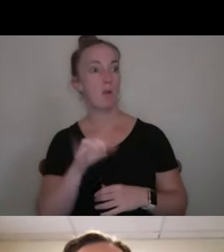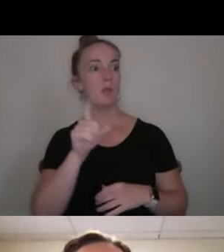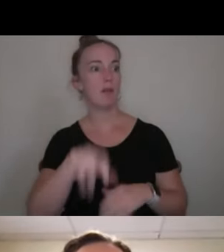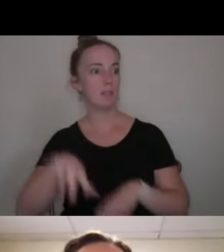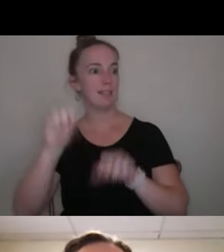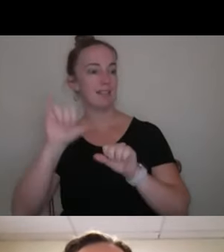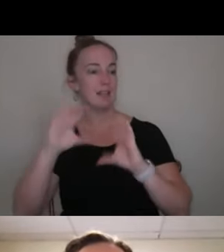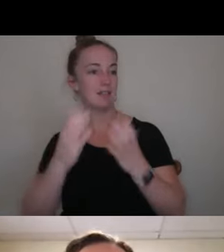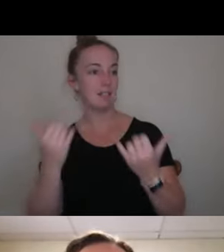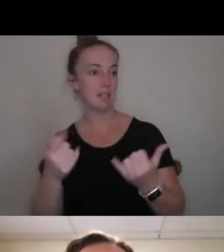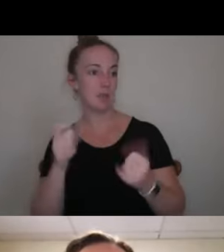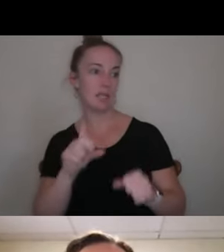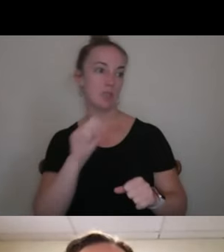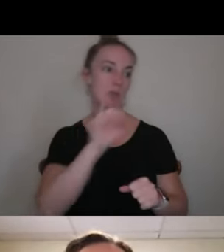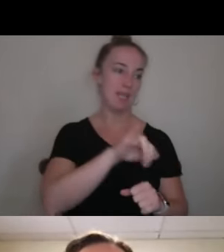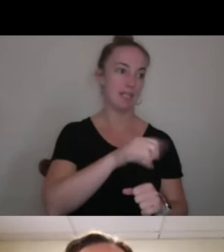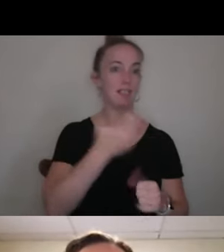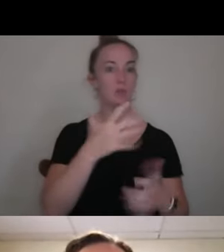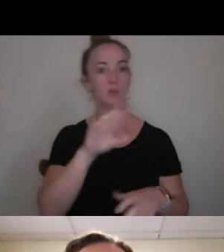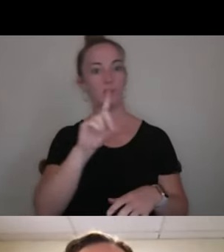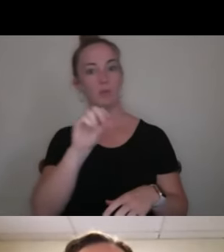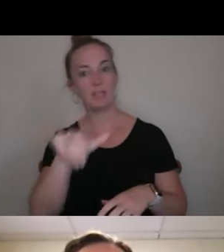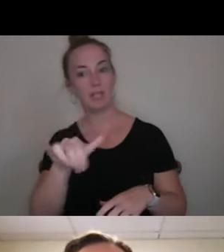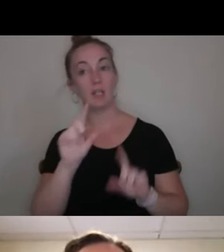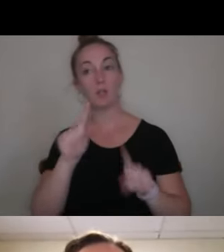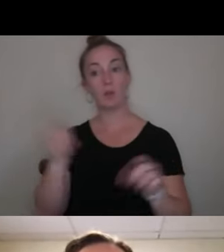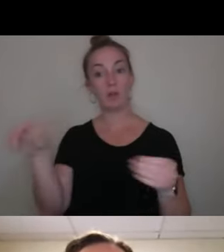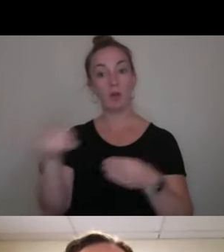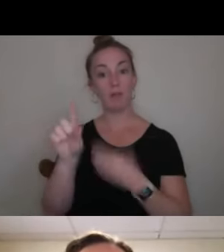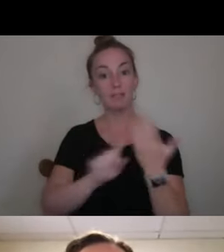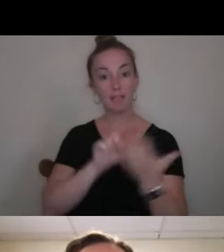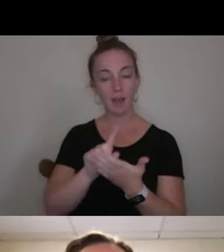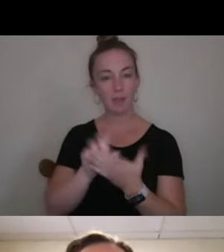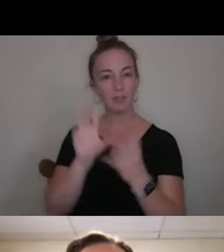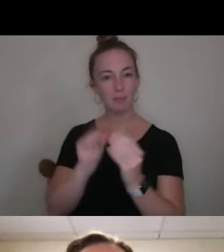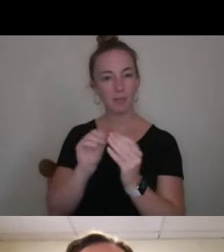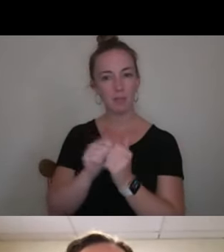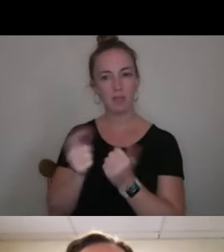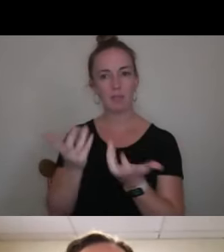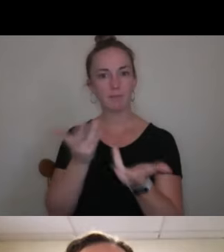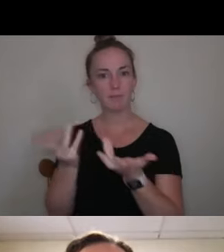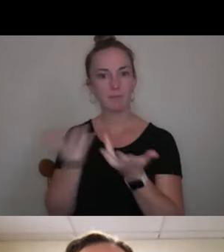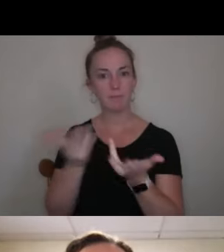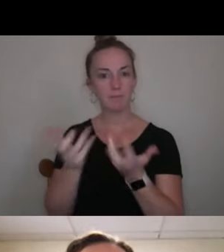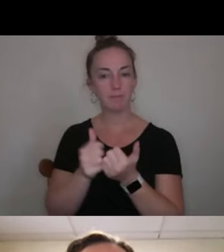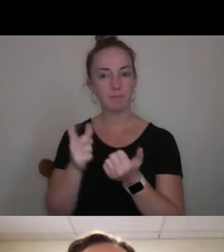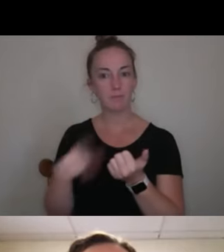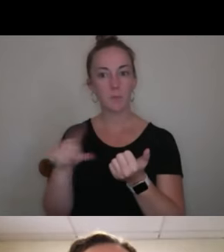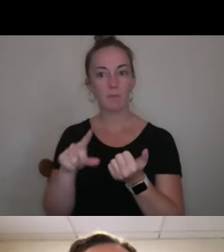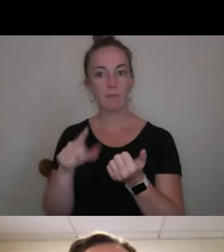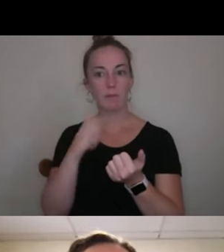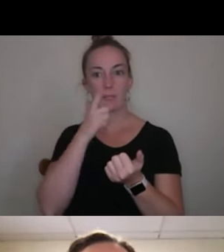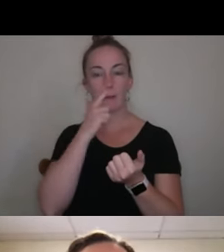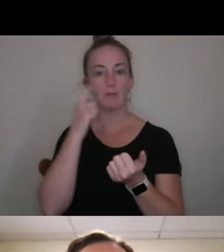class now so that you can do this so that you can do that. Going to office hours and speak office hours and like speaking with them in terms of